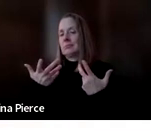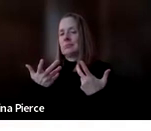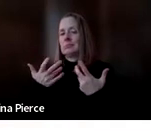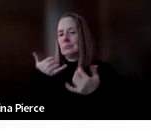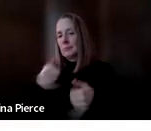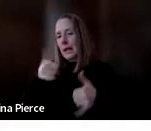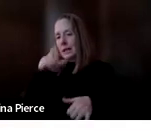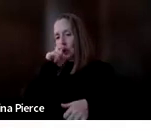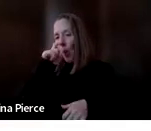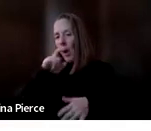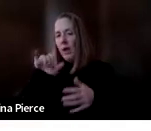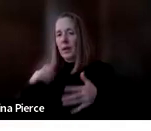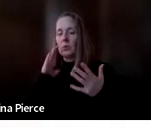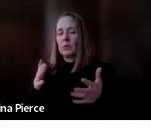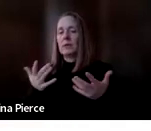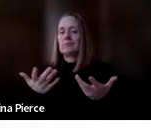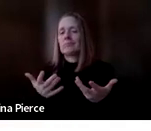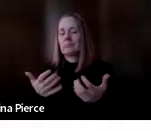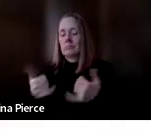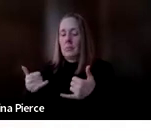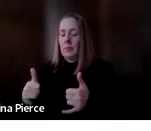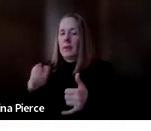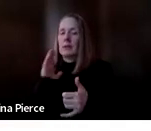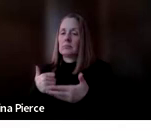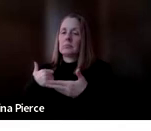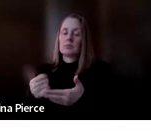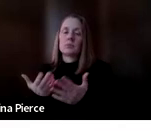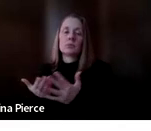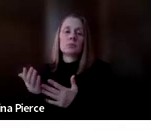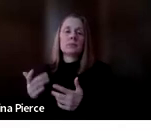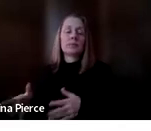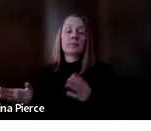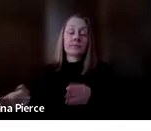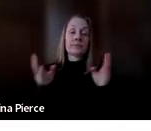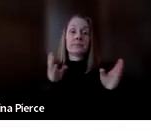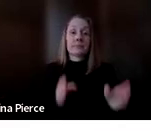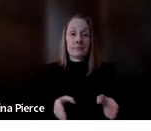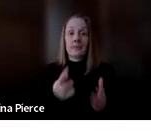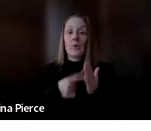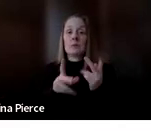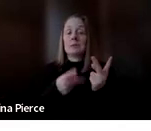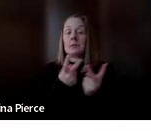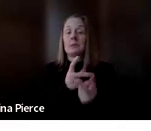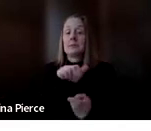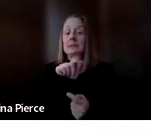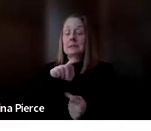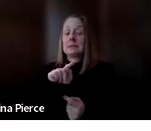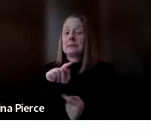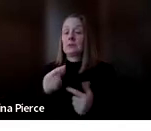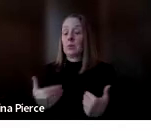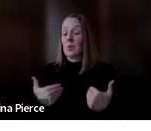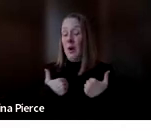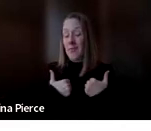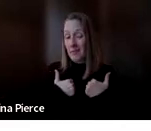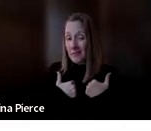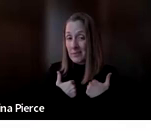um just a brief overview of the types of assistive technology we have i love to talk about this because um there might be areas